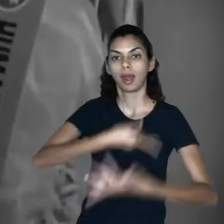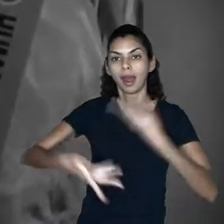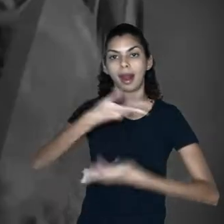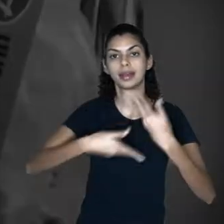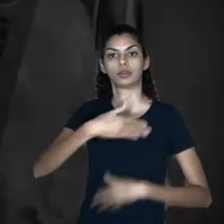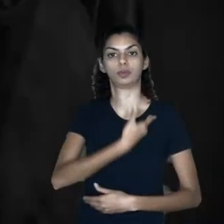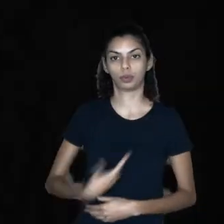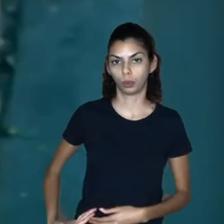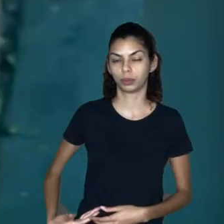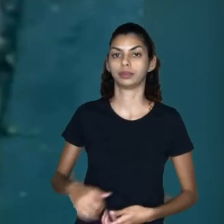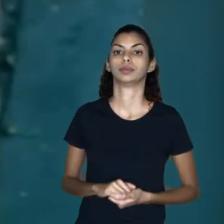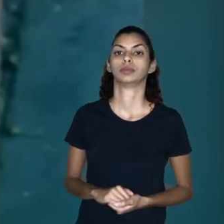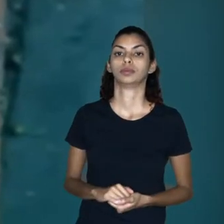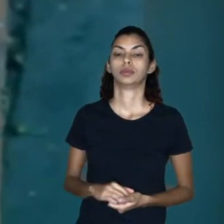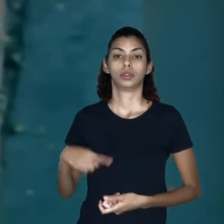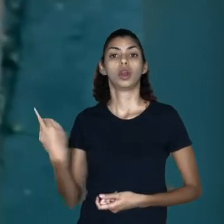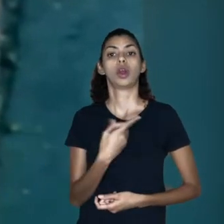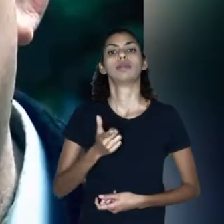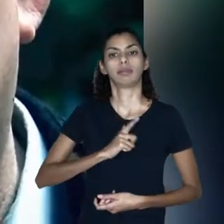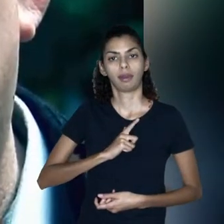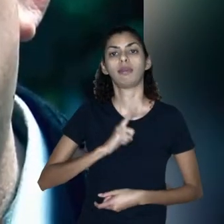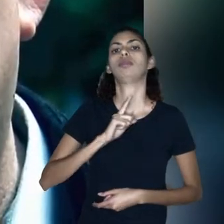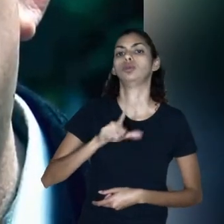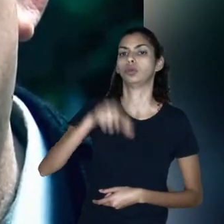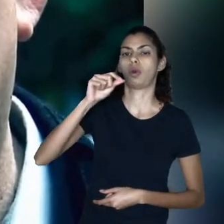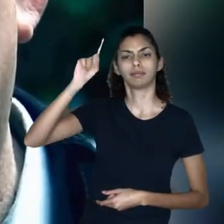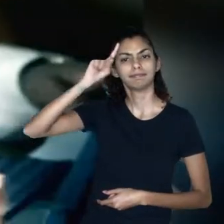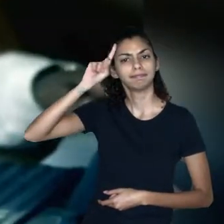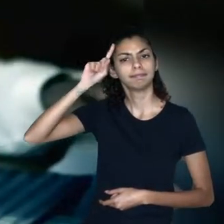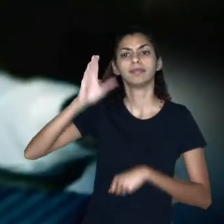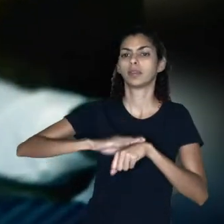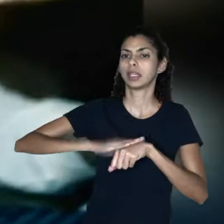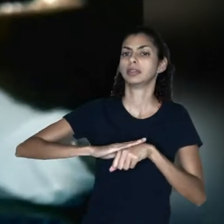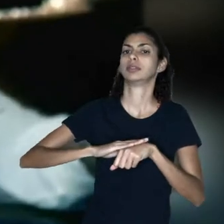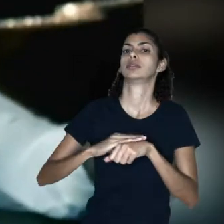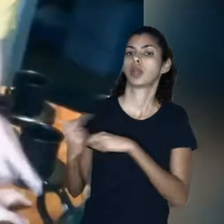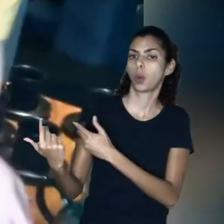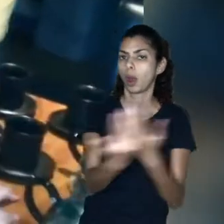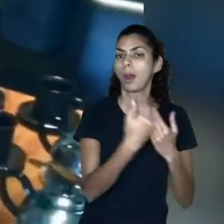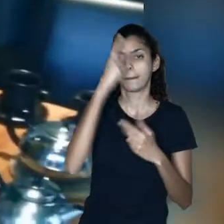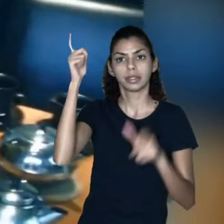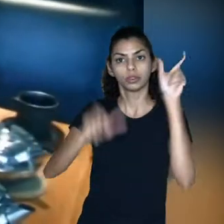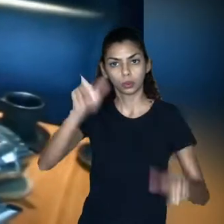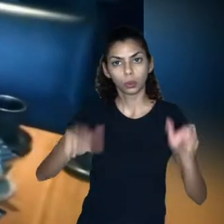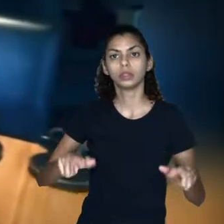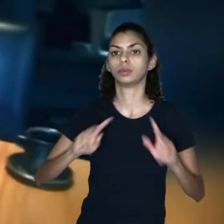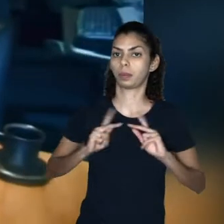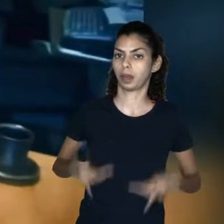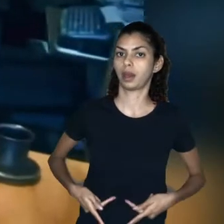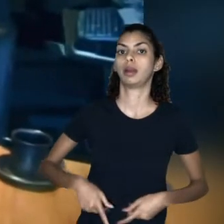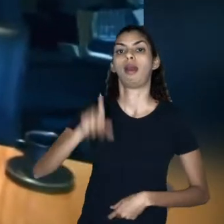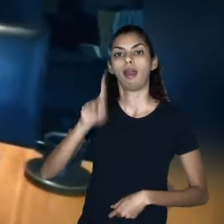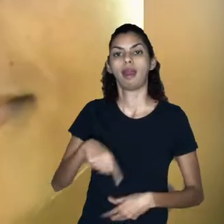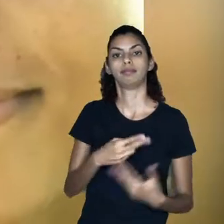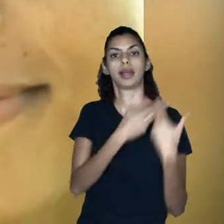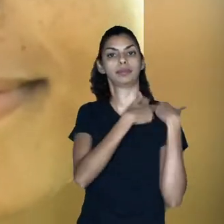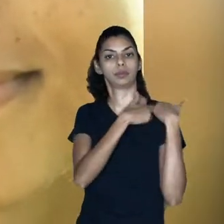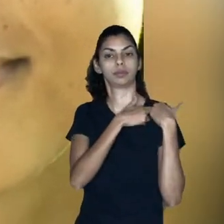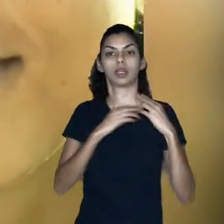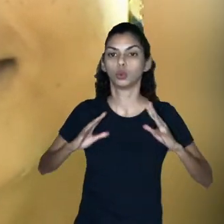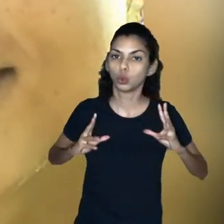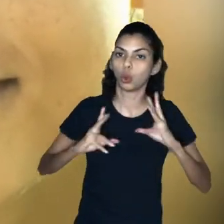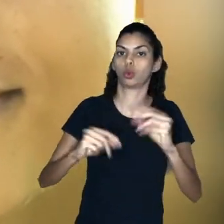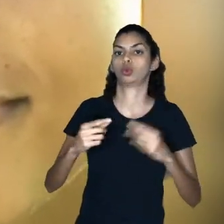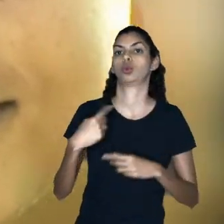campaigns. They are the choices we make every day as human beings. They are the